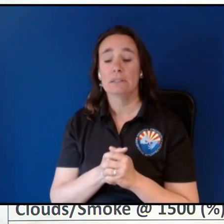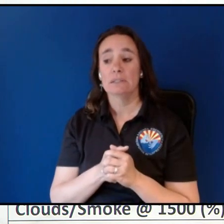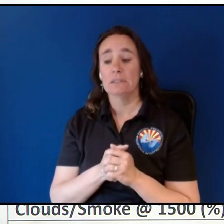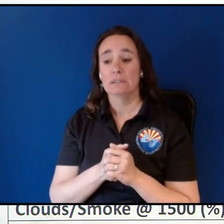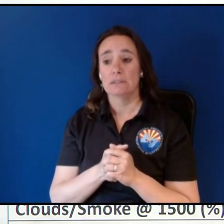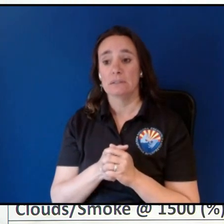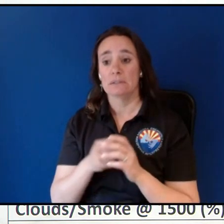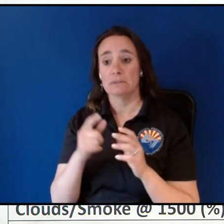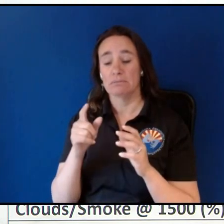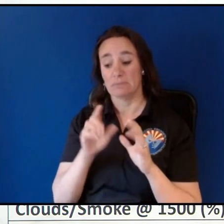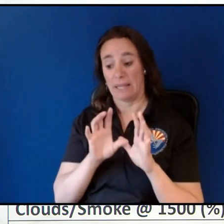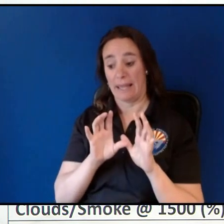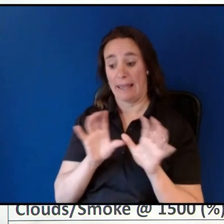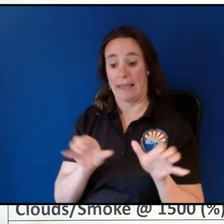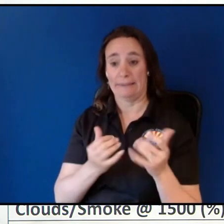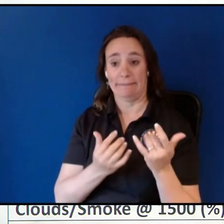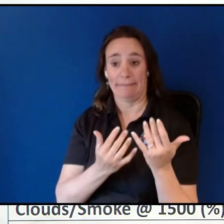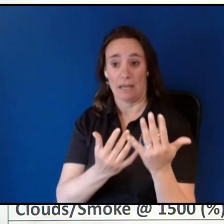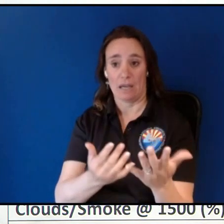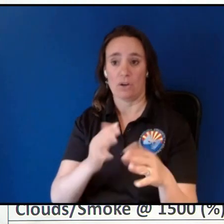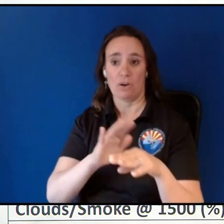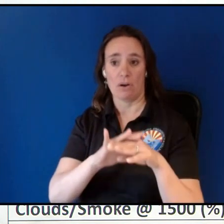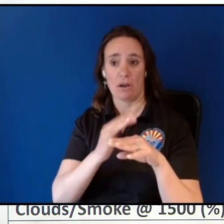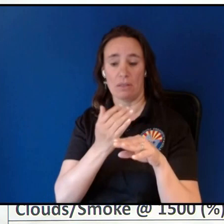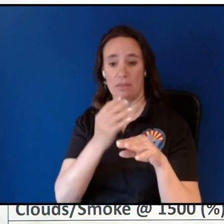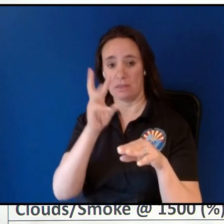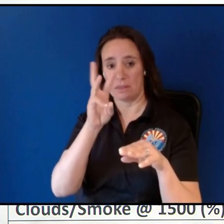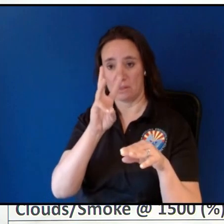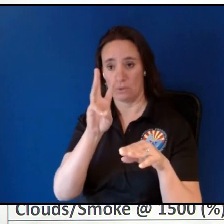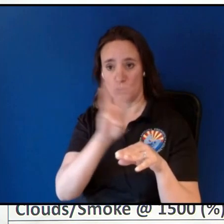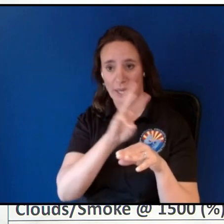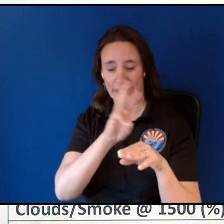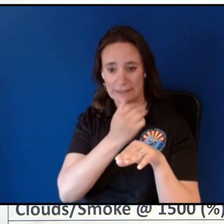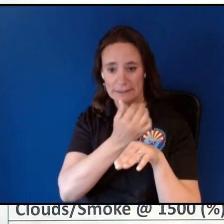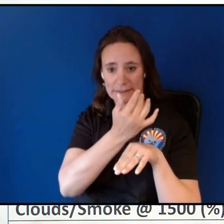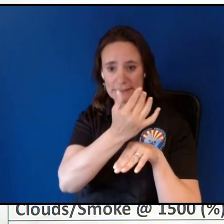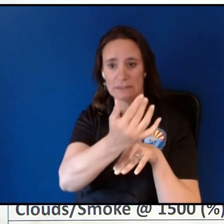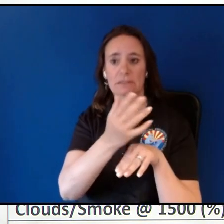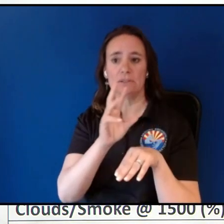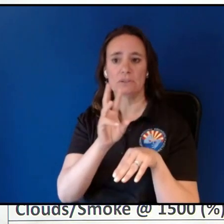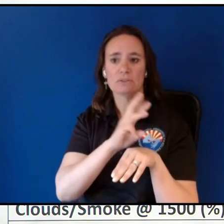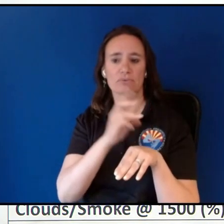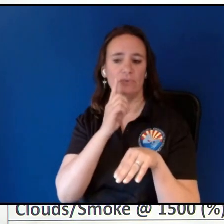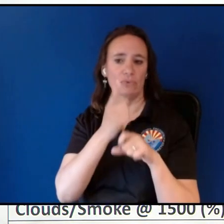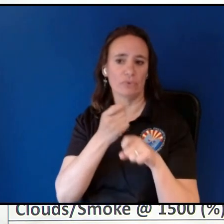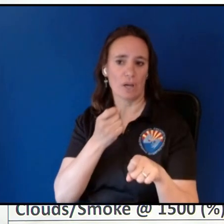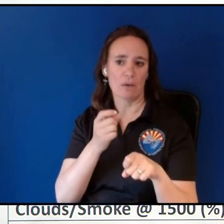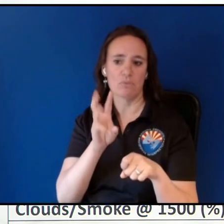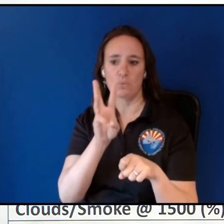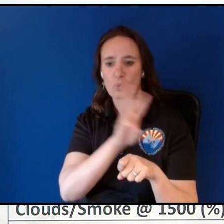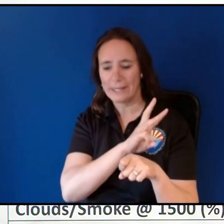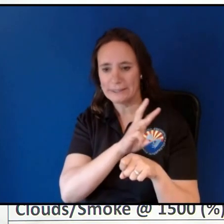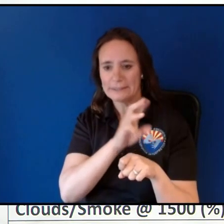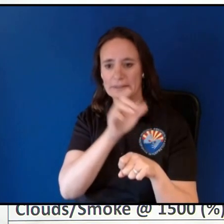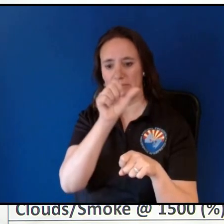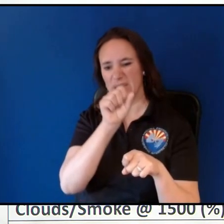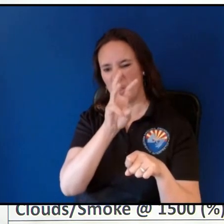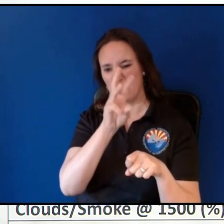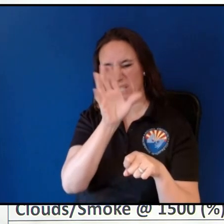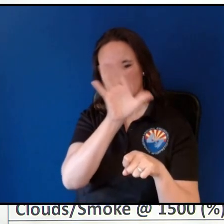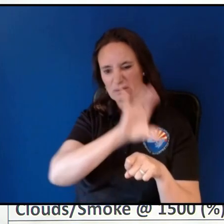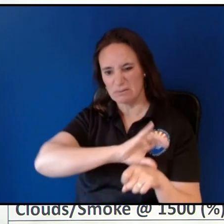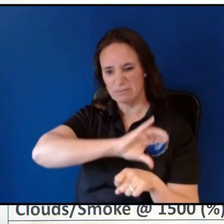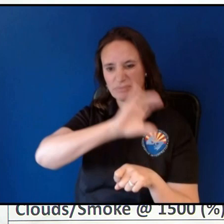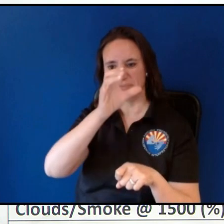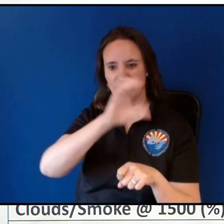west here the favorable wind direction is going to be out of your west or southwest and we're going to have that